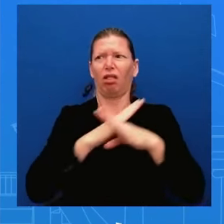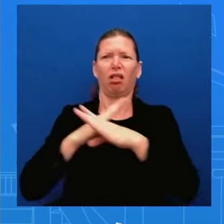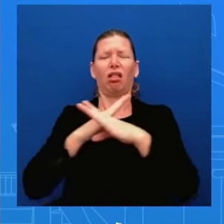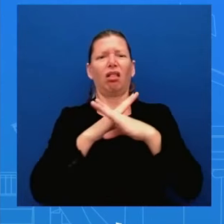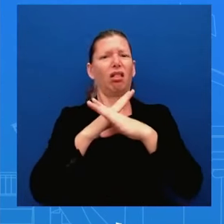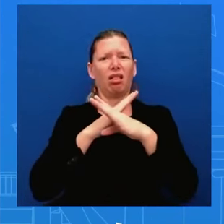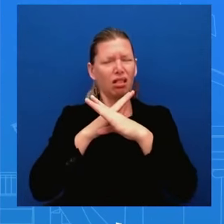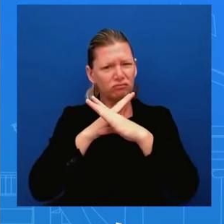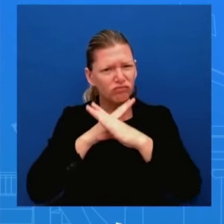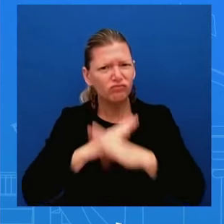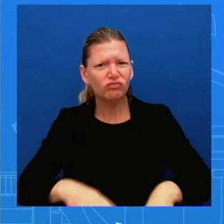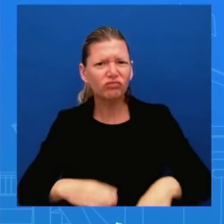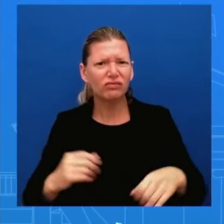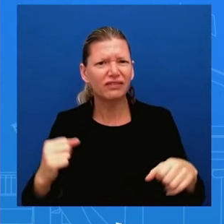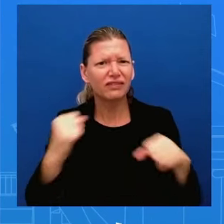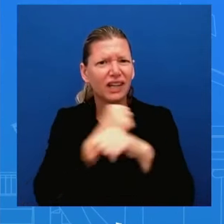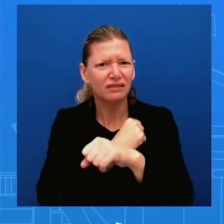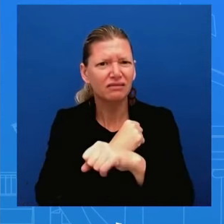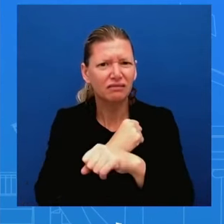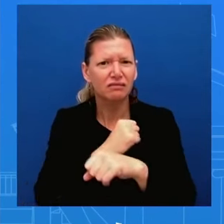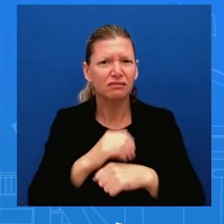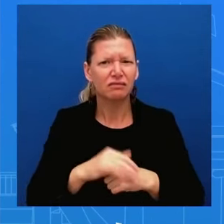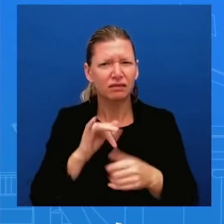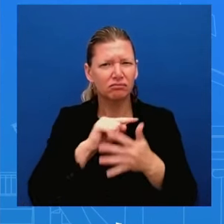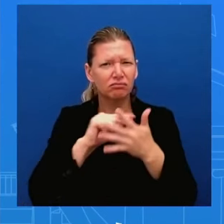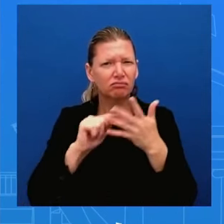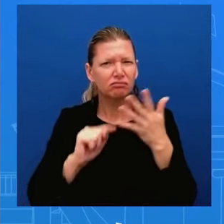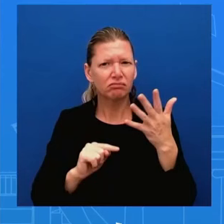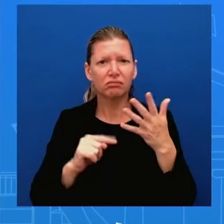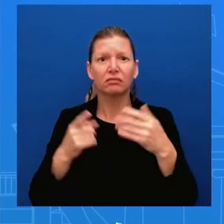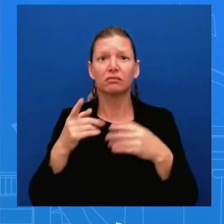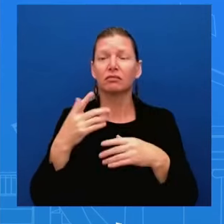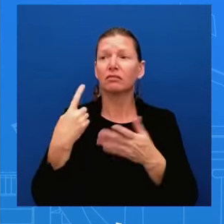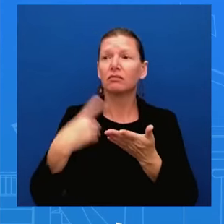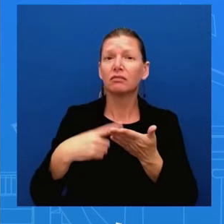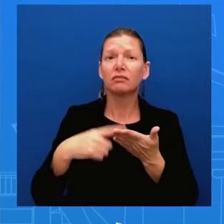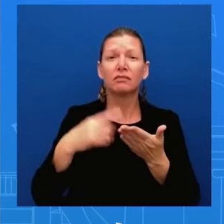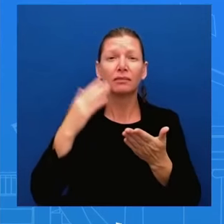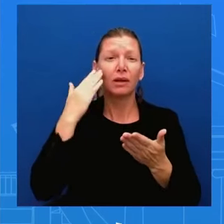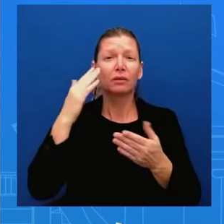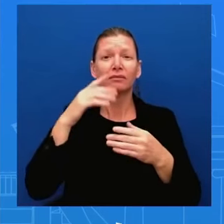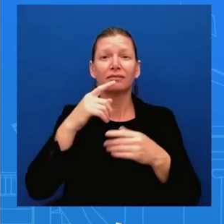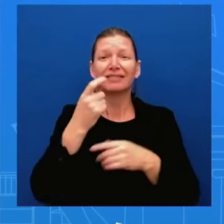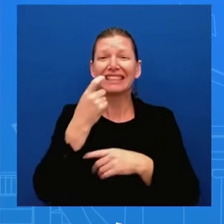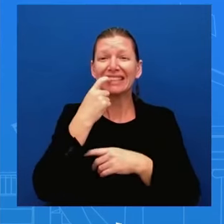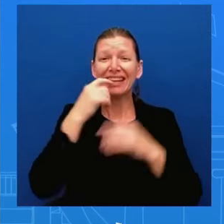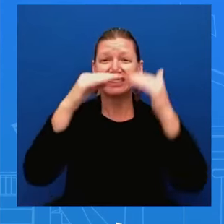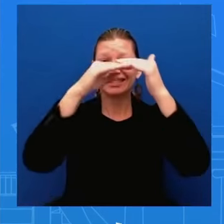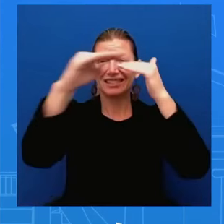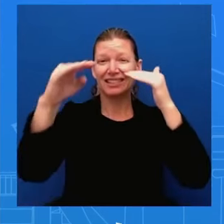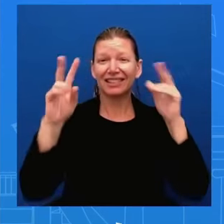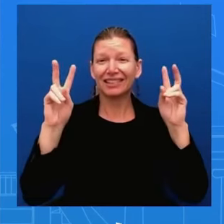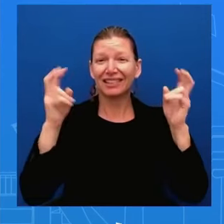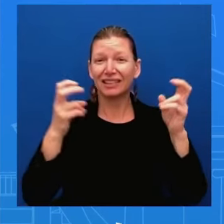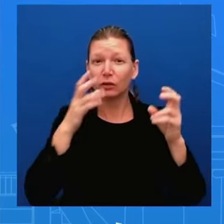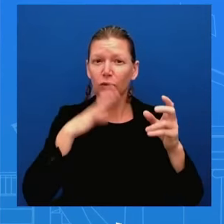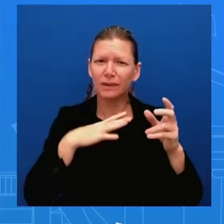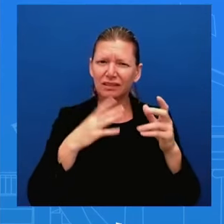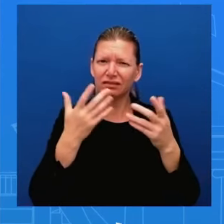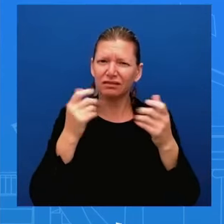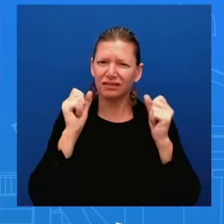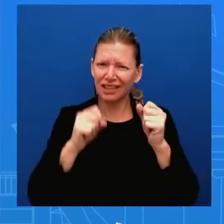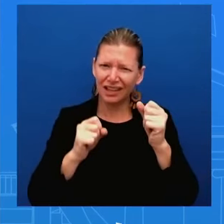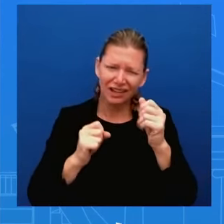glass ceilings right we're talking about someone who can speak to uh you know about what it's like to go through that